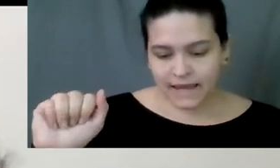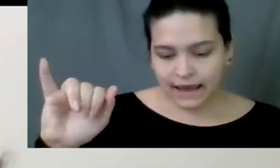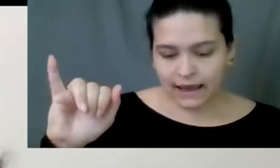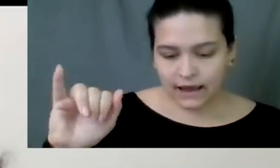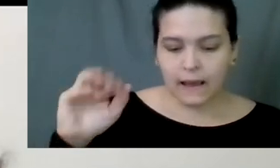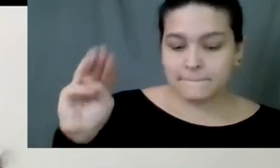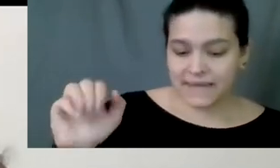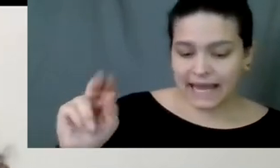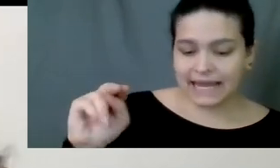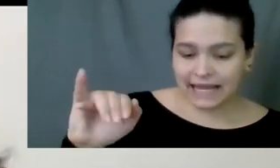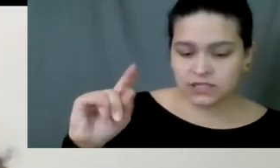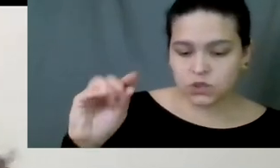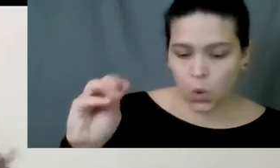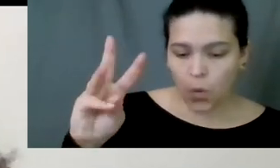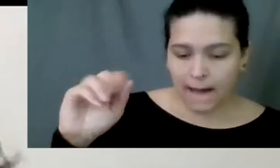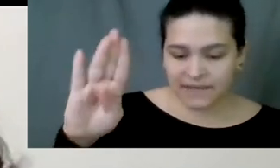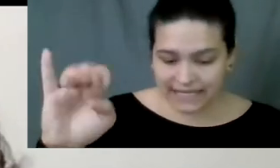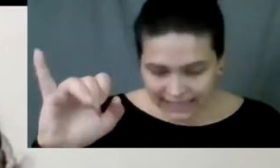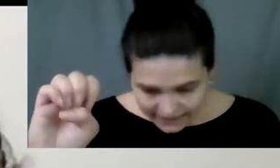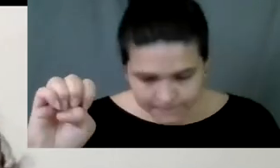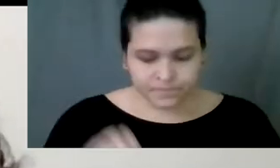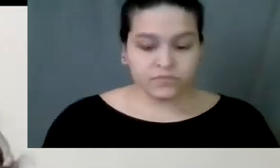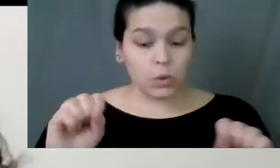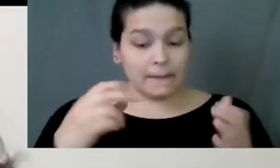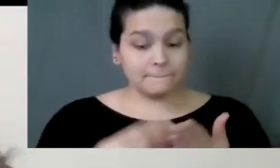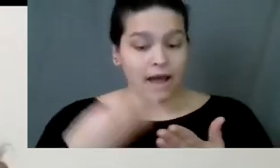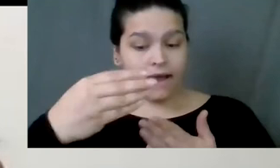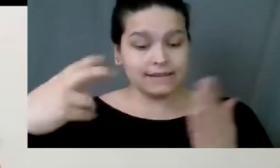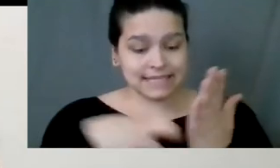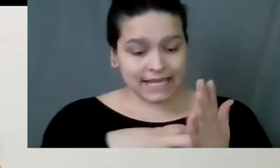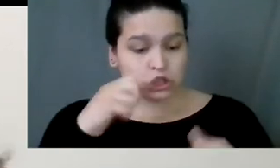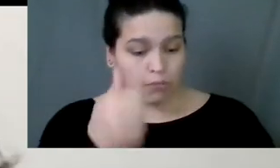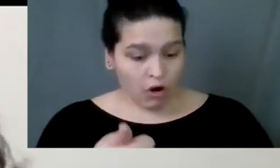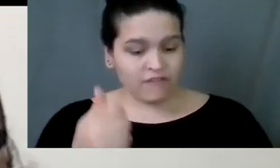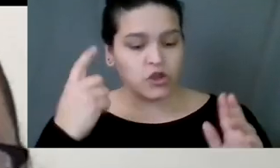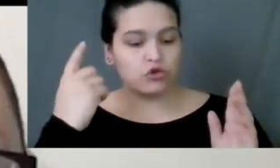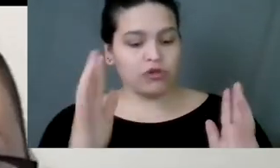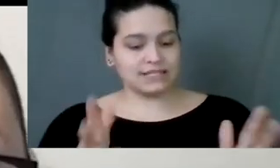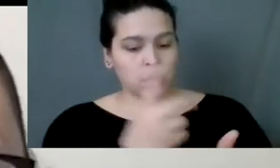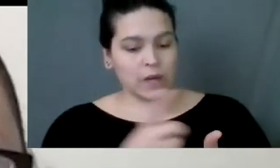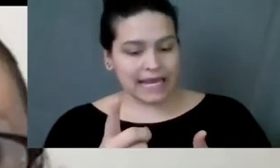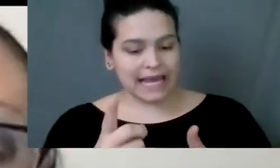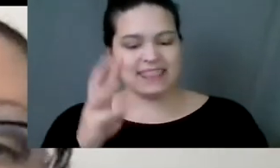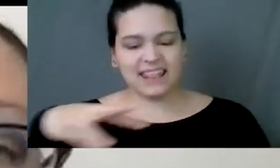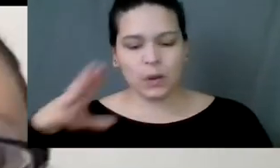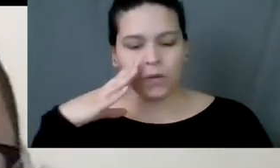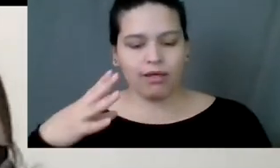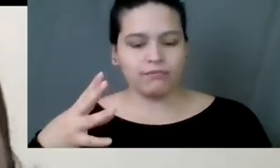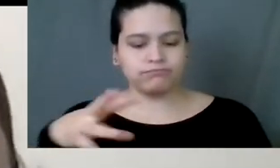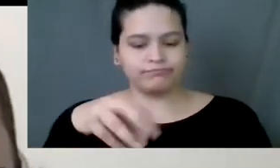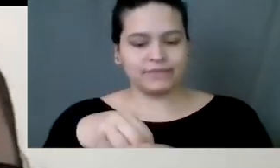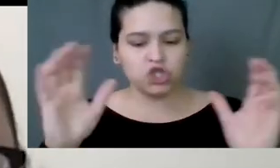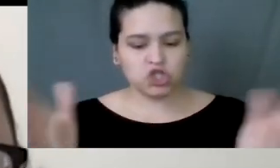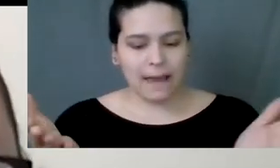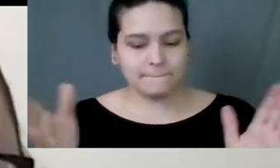and the rest of the week at the link that we are about to include in the chat box. You must